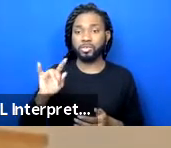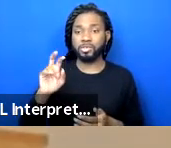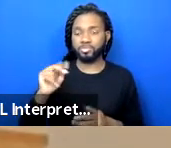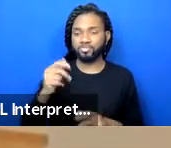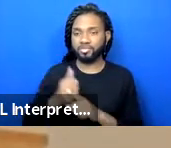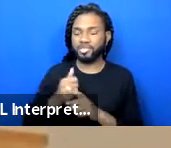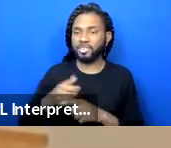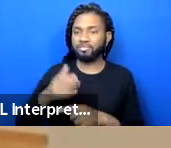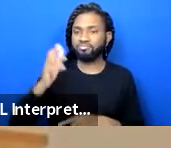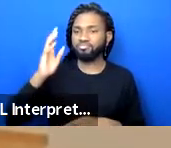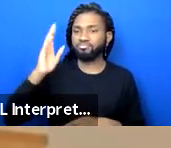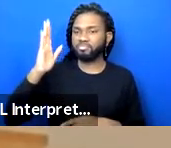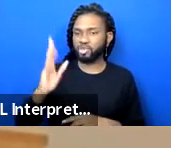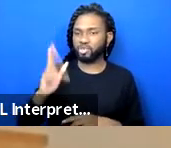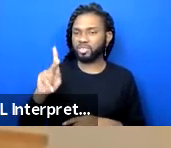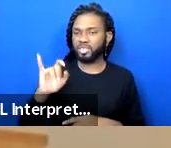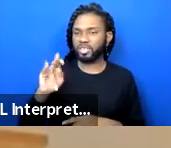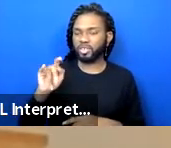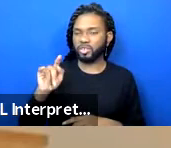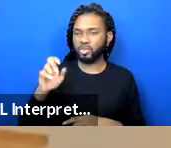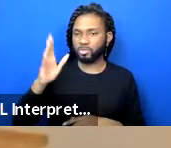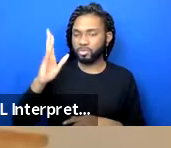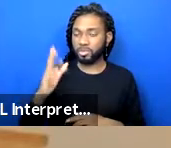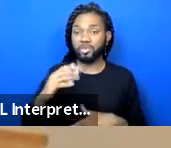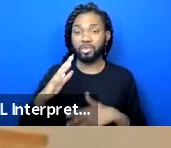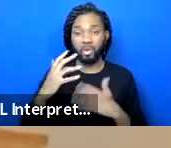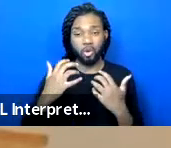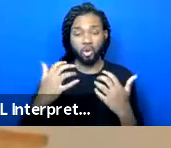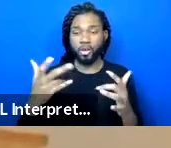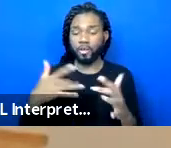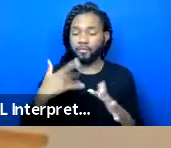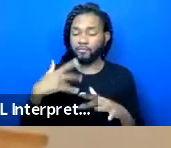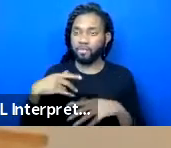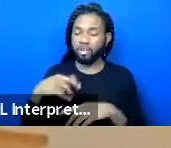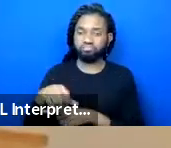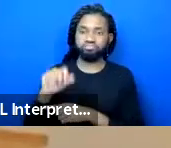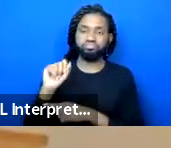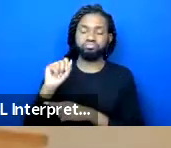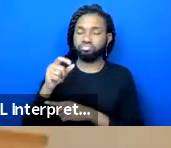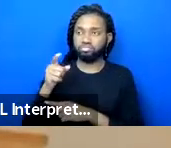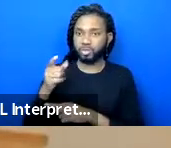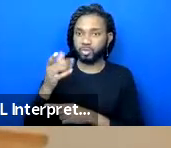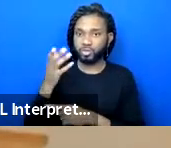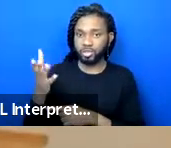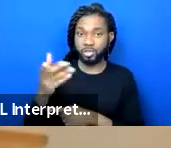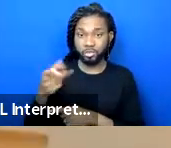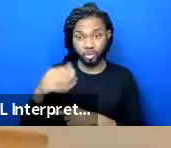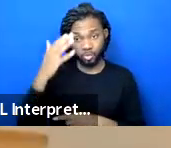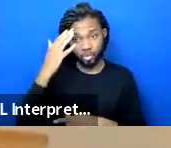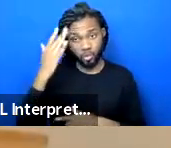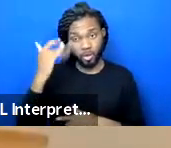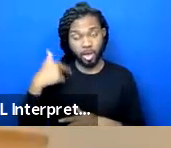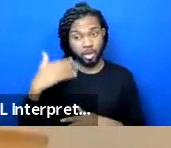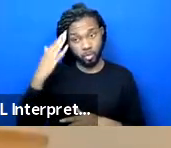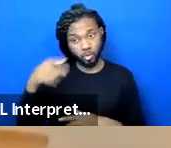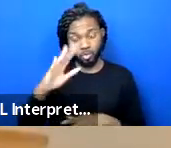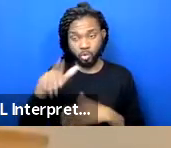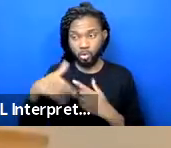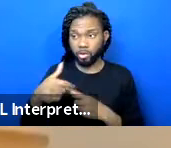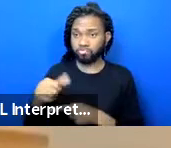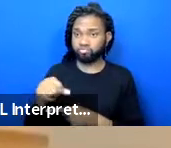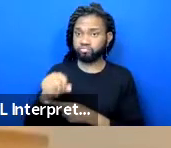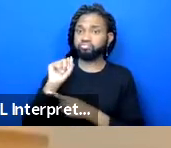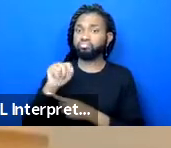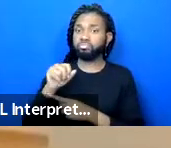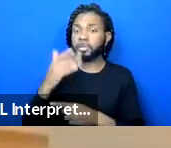audience was packed and awestruck as he spoke man and do you know why i know you were awestruck it's because decades